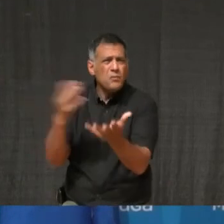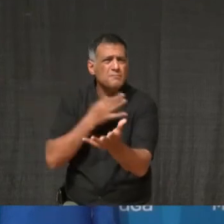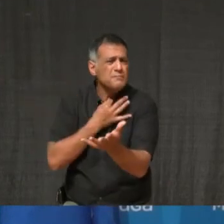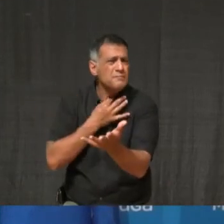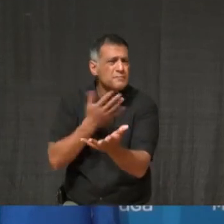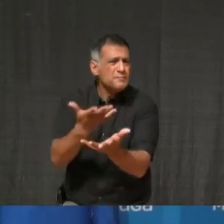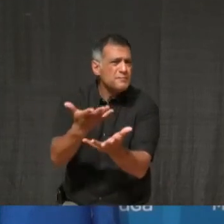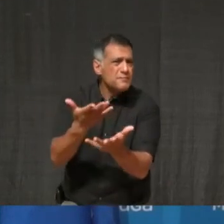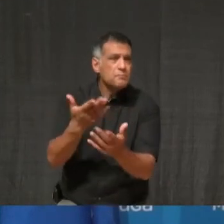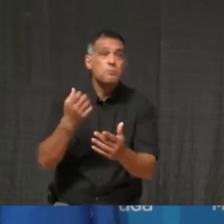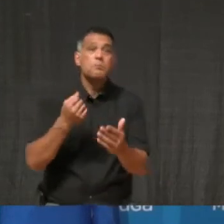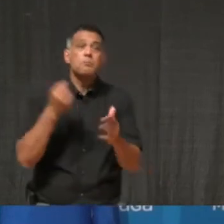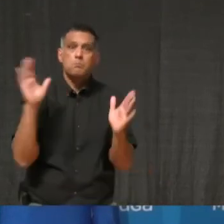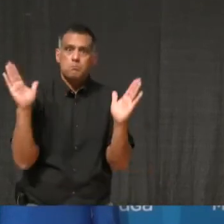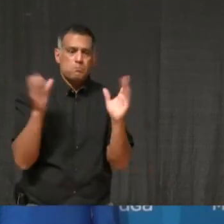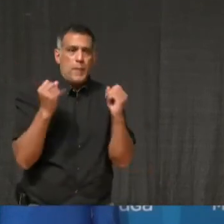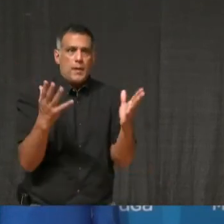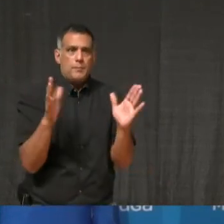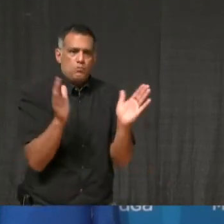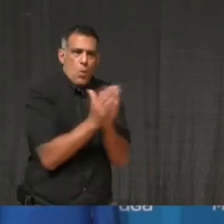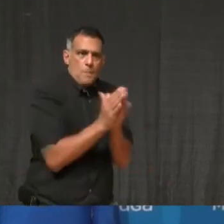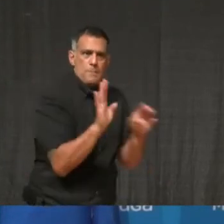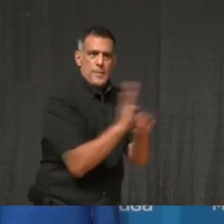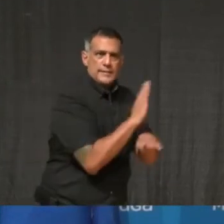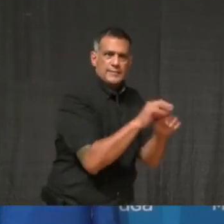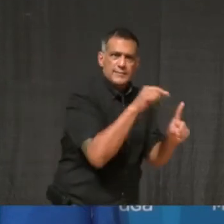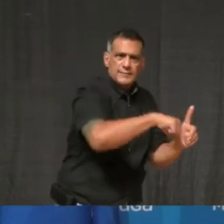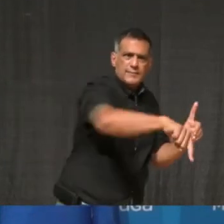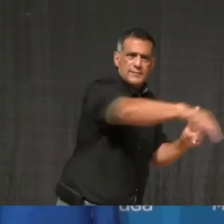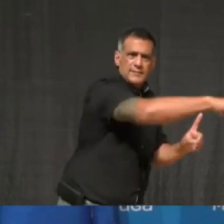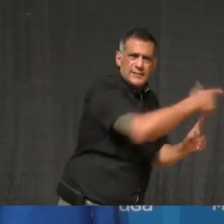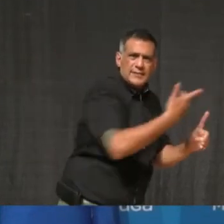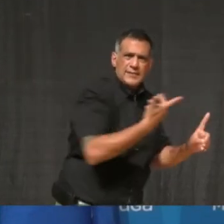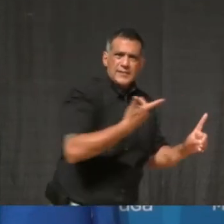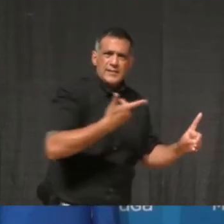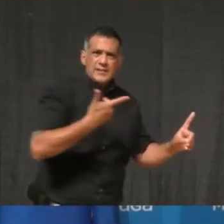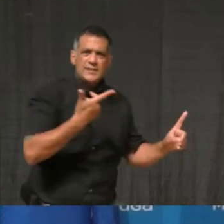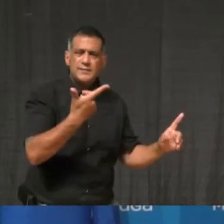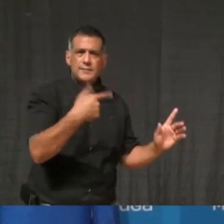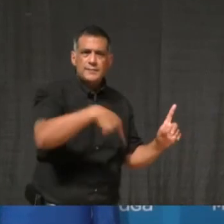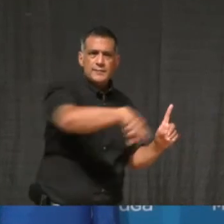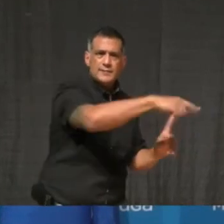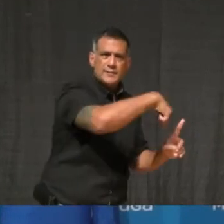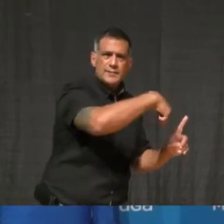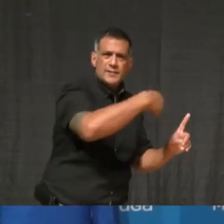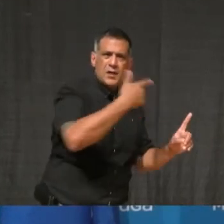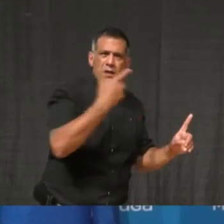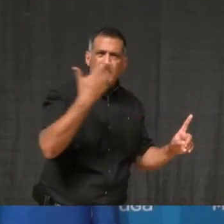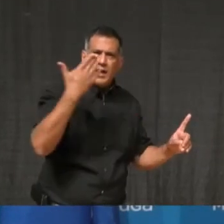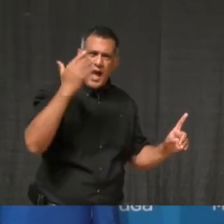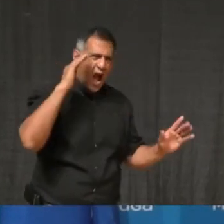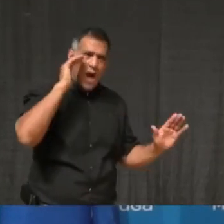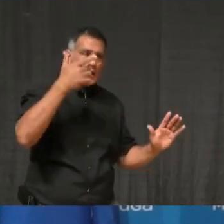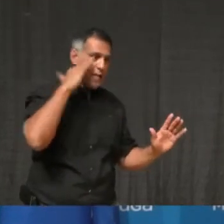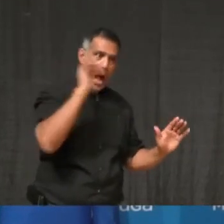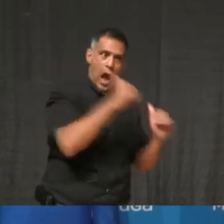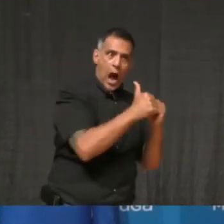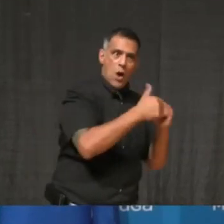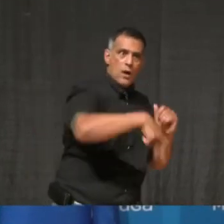lots of the small businesses, they lack a little bit the know-how when it comes to dealing with